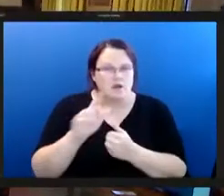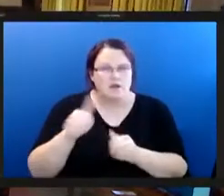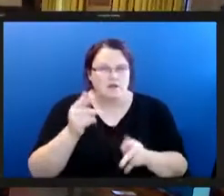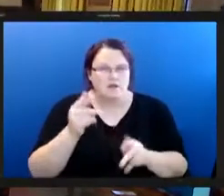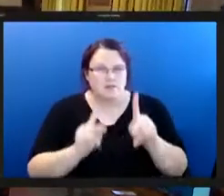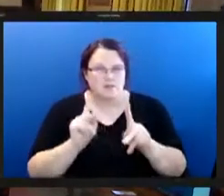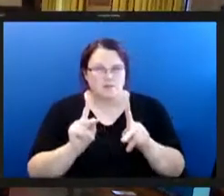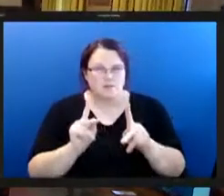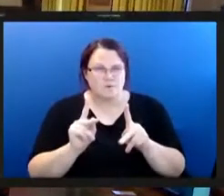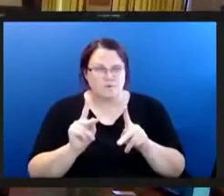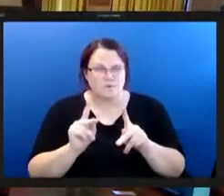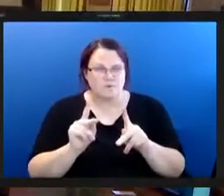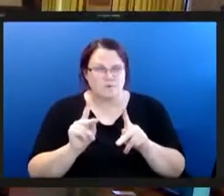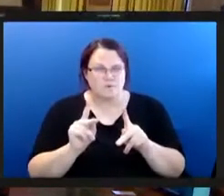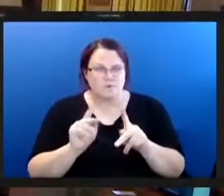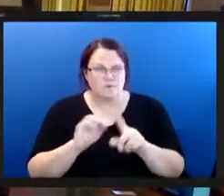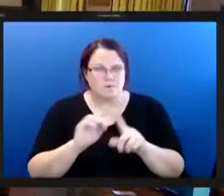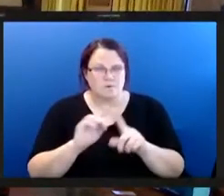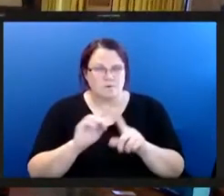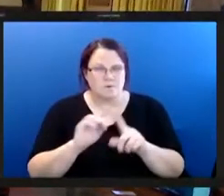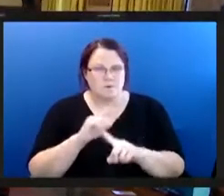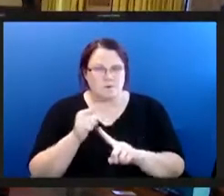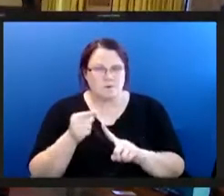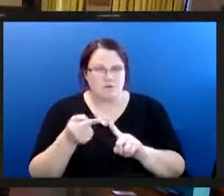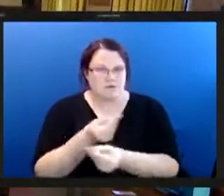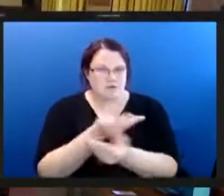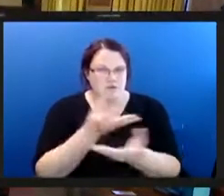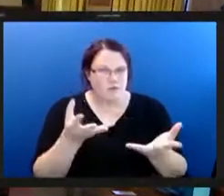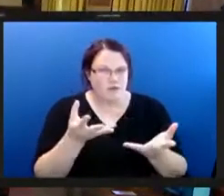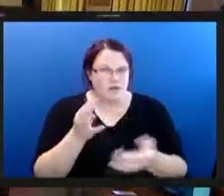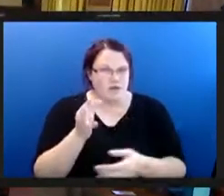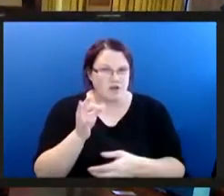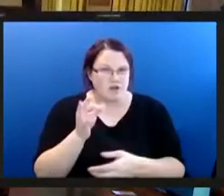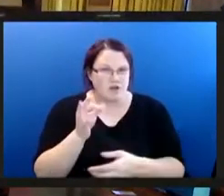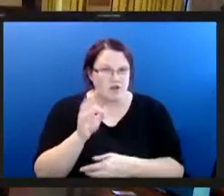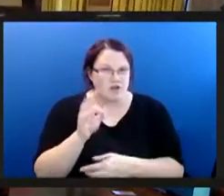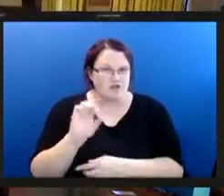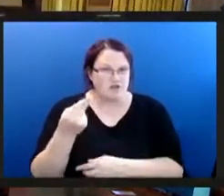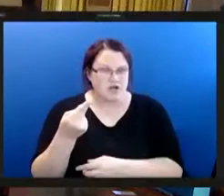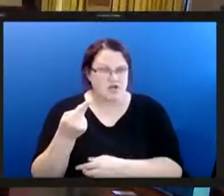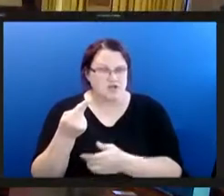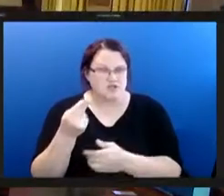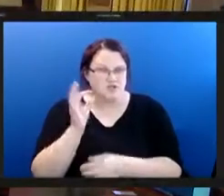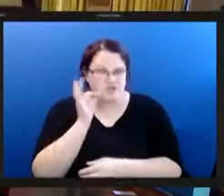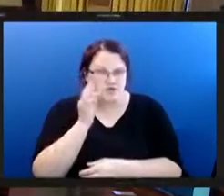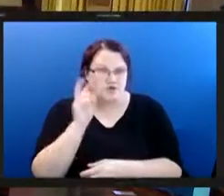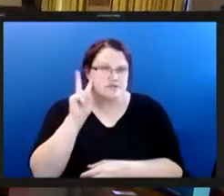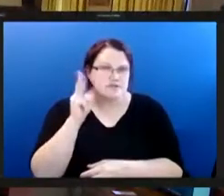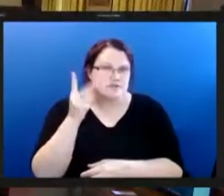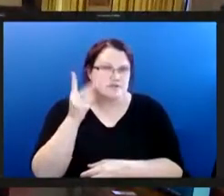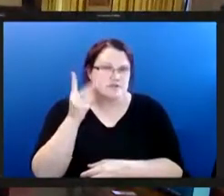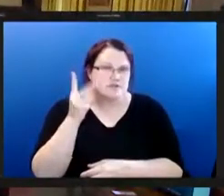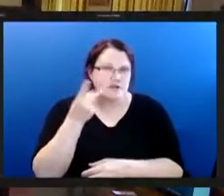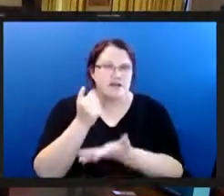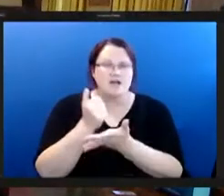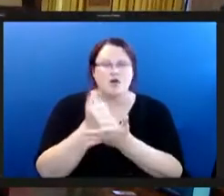about to speak also give away fresh providers and it really helps in the time of escalating prices